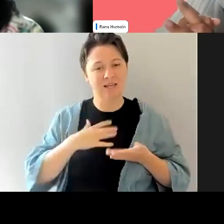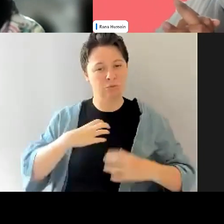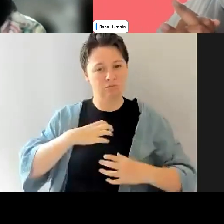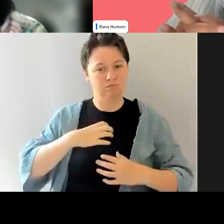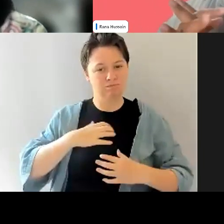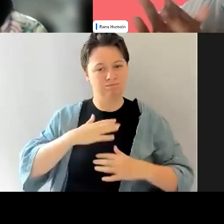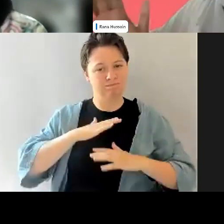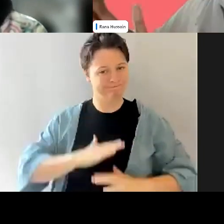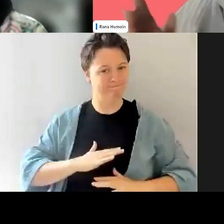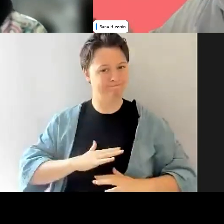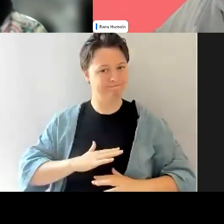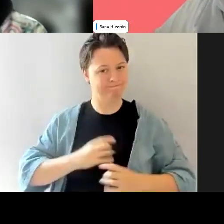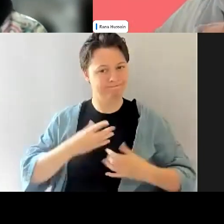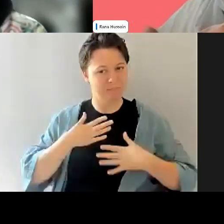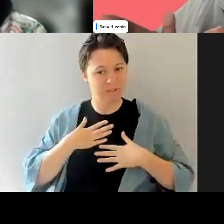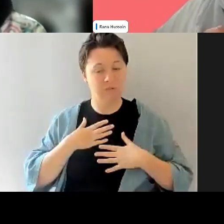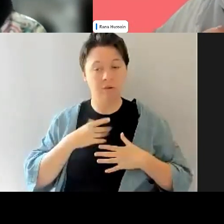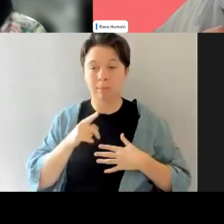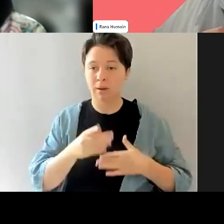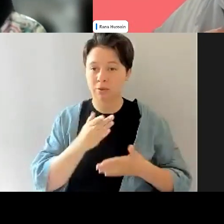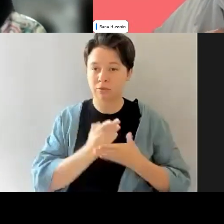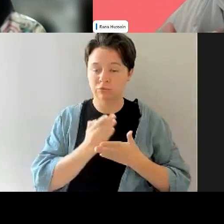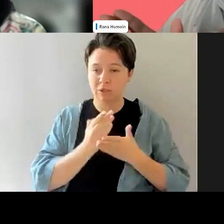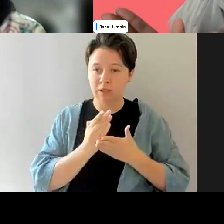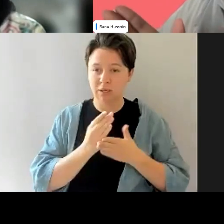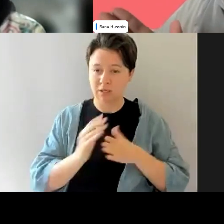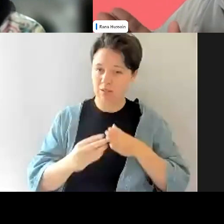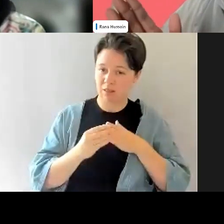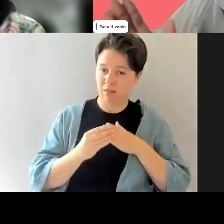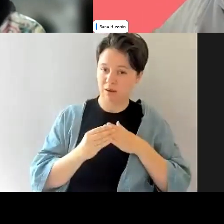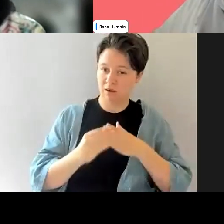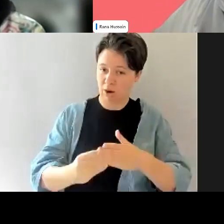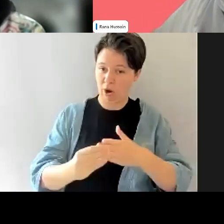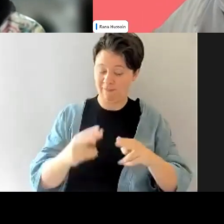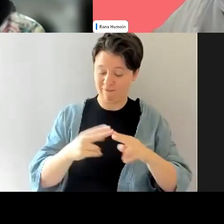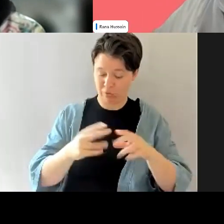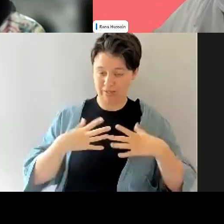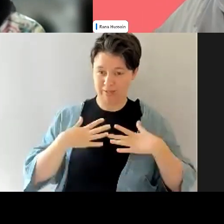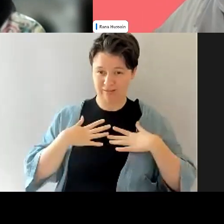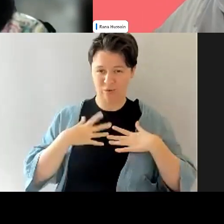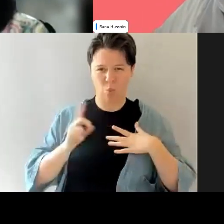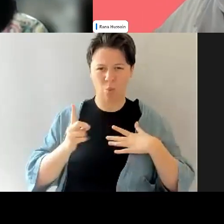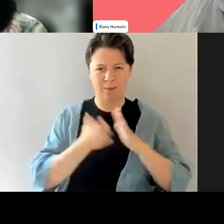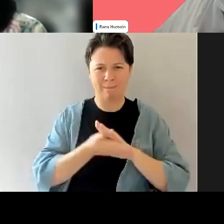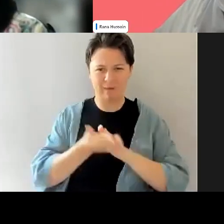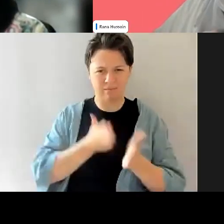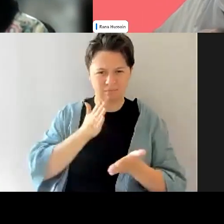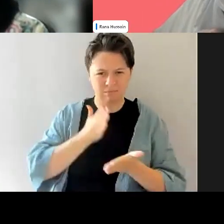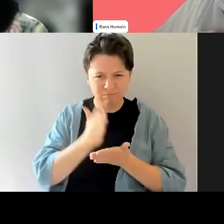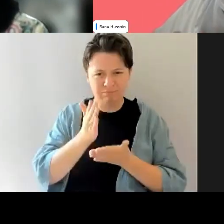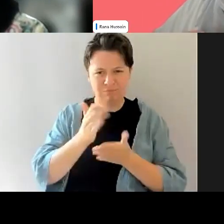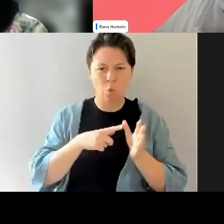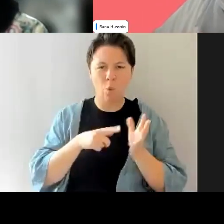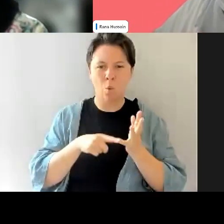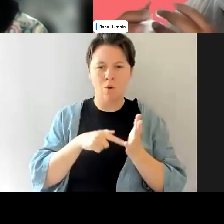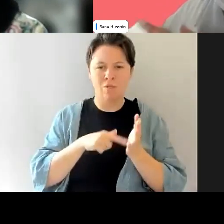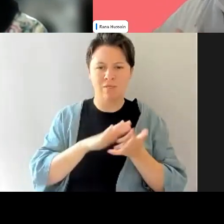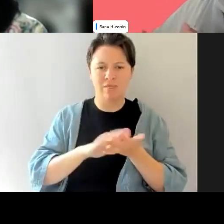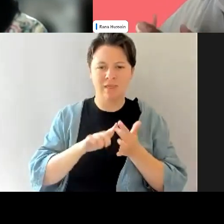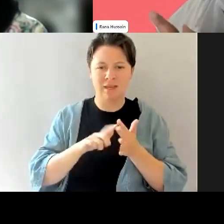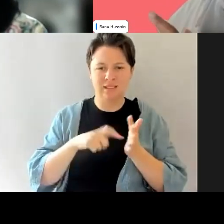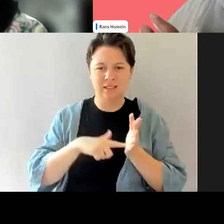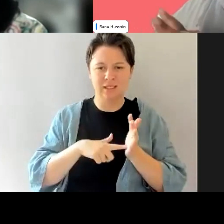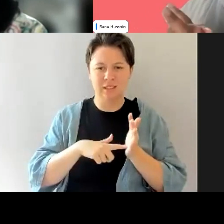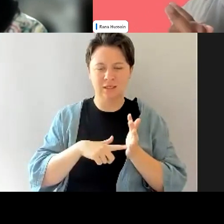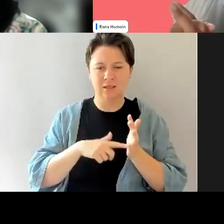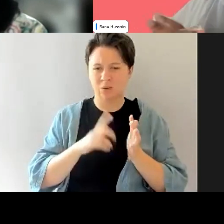Um, but I think the guiding force has to be asking ourselves, well, what is authentic for me and what does that look like? And then,